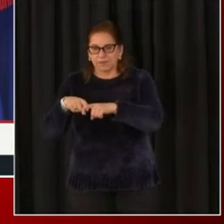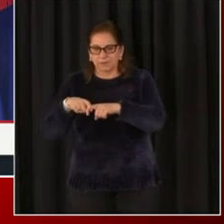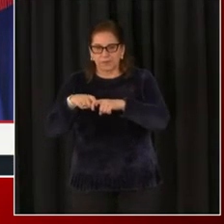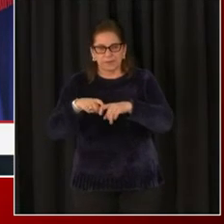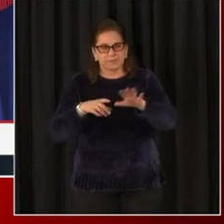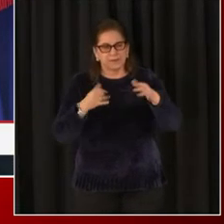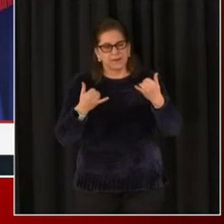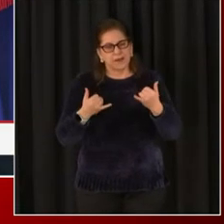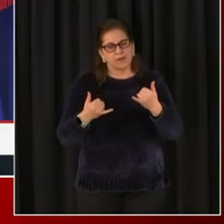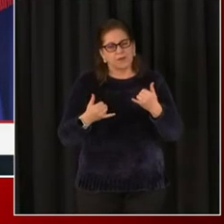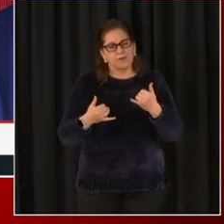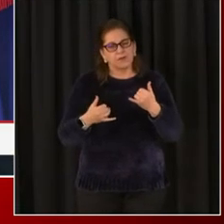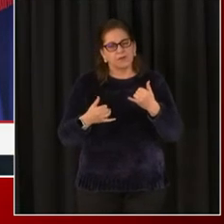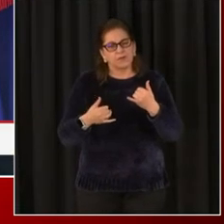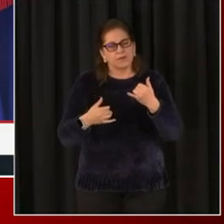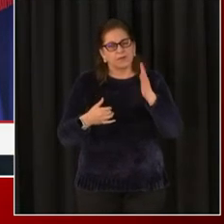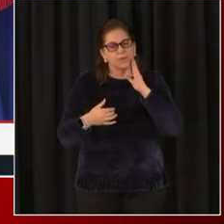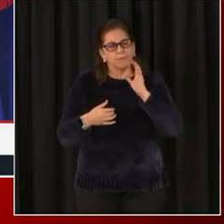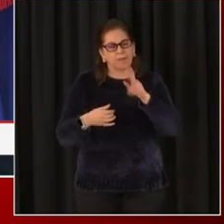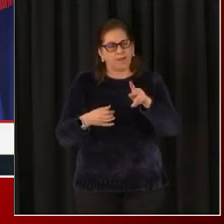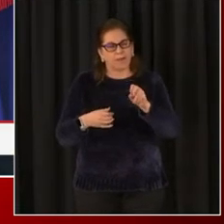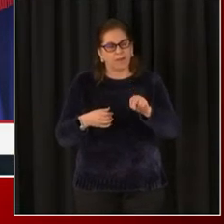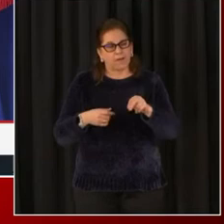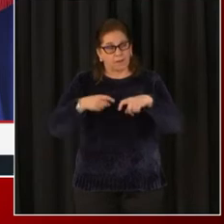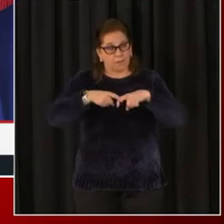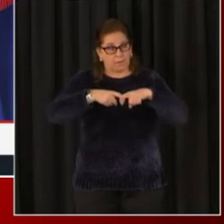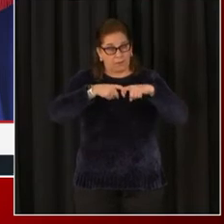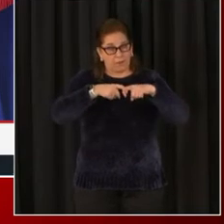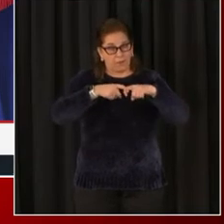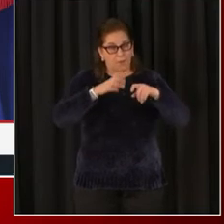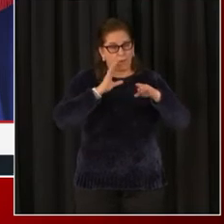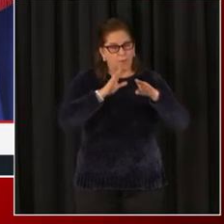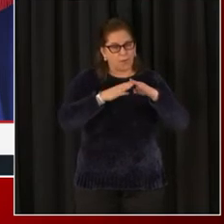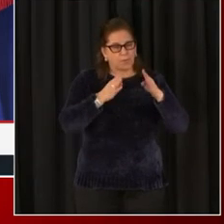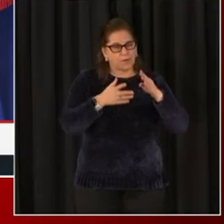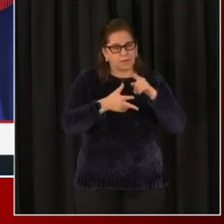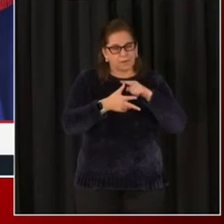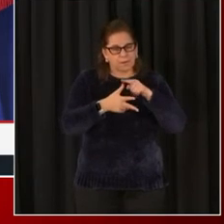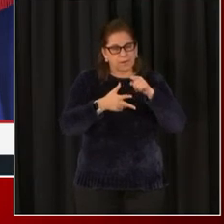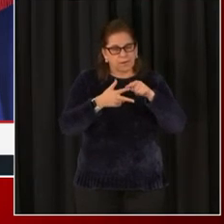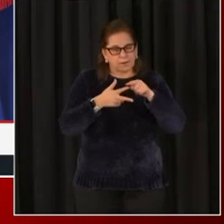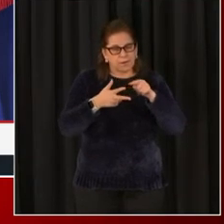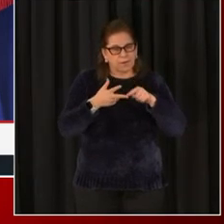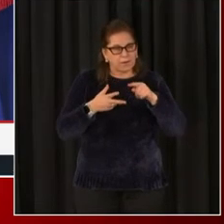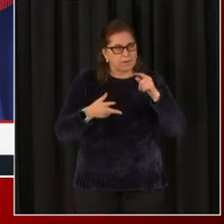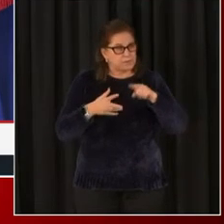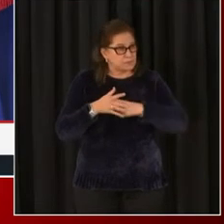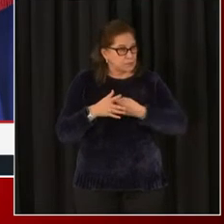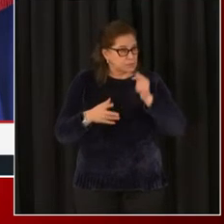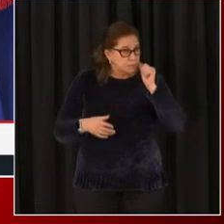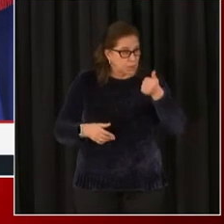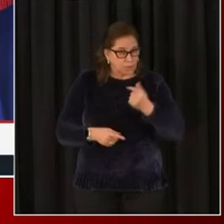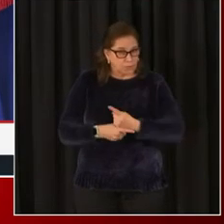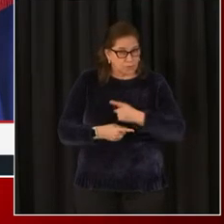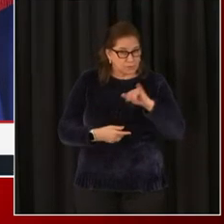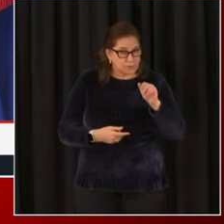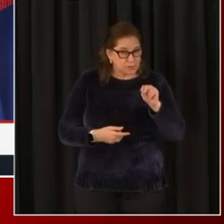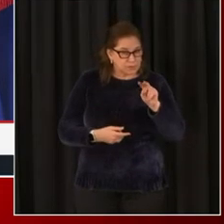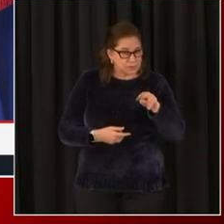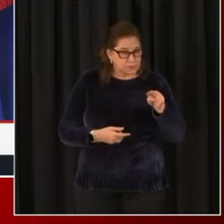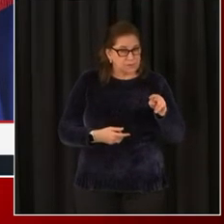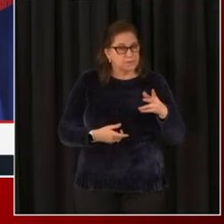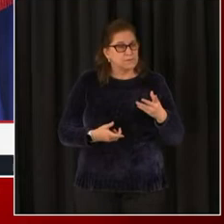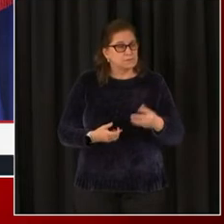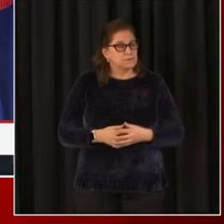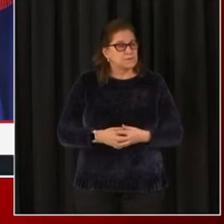Can you tell us which ones will be turned back on? Which ones, or which ones will not be turned back on tomorrow? And then I have another question about